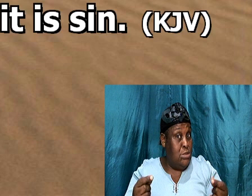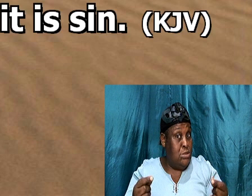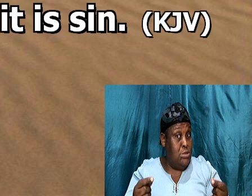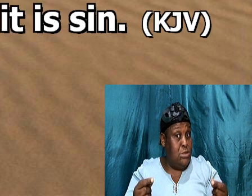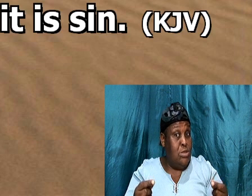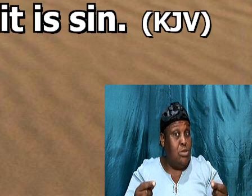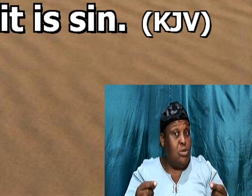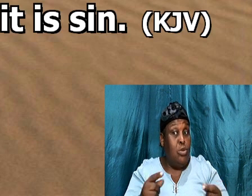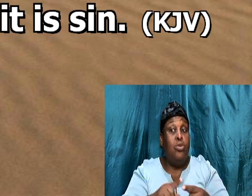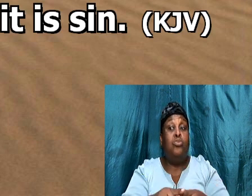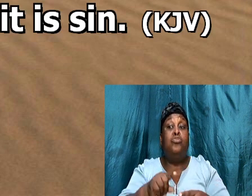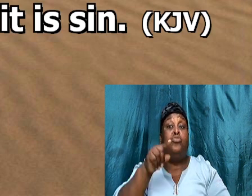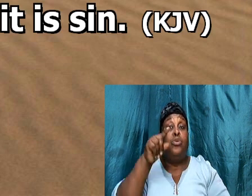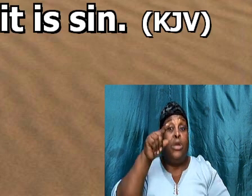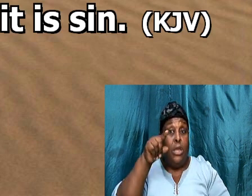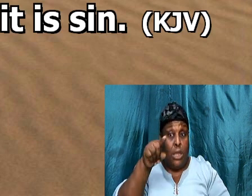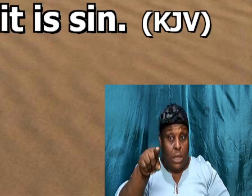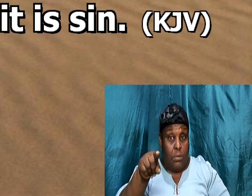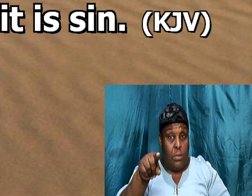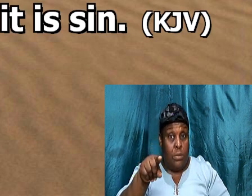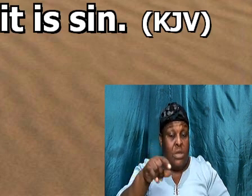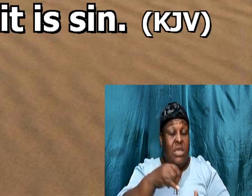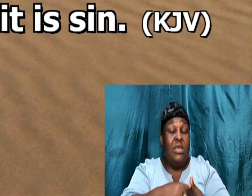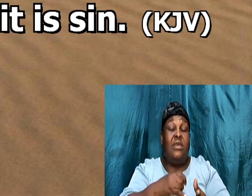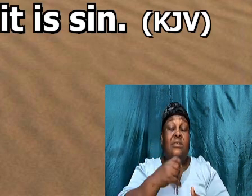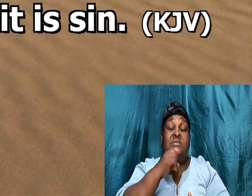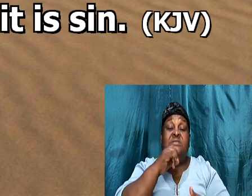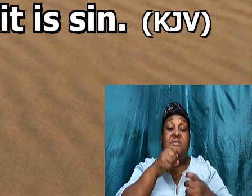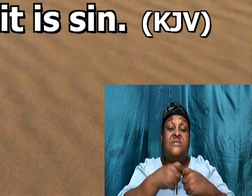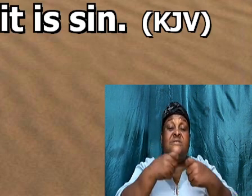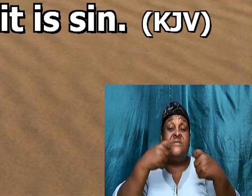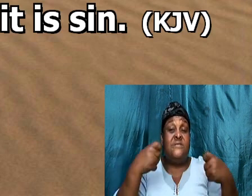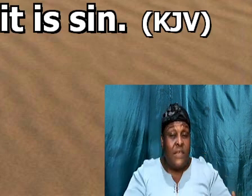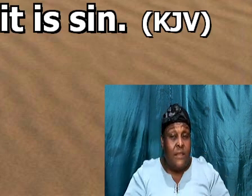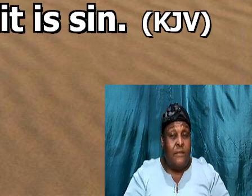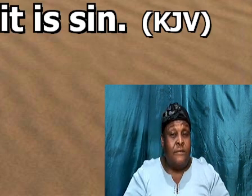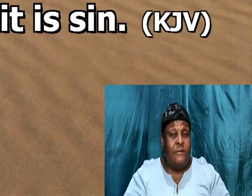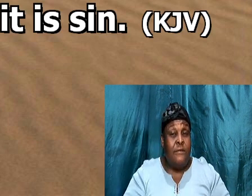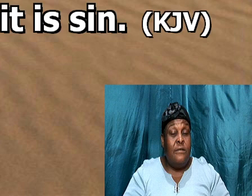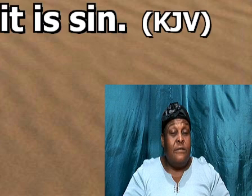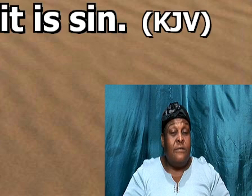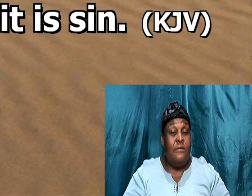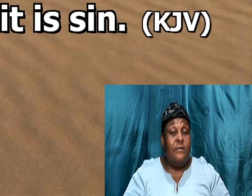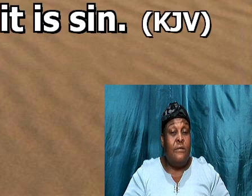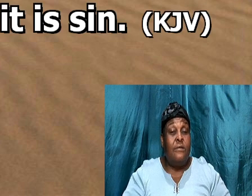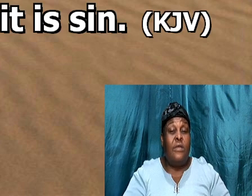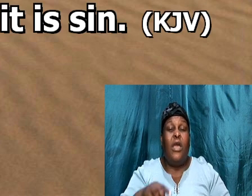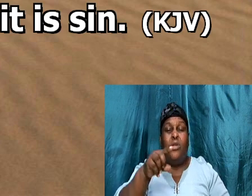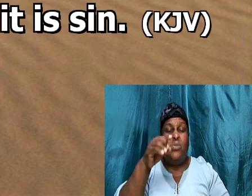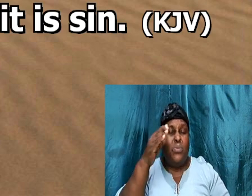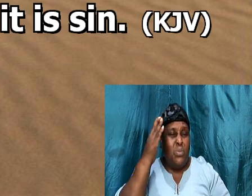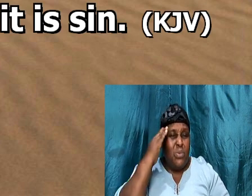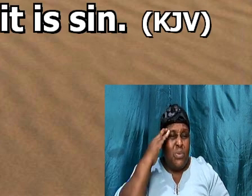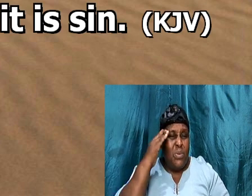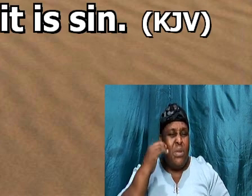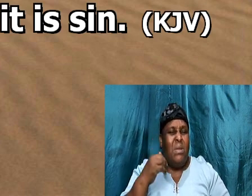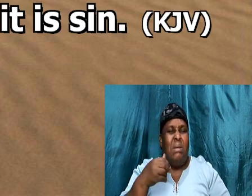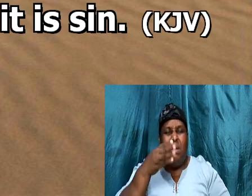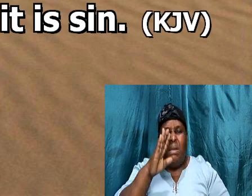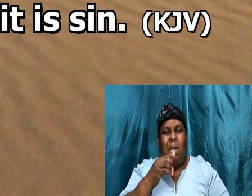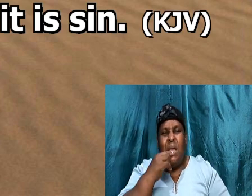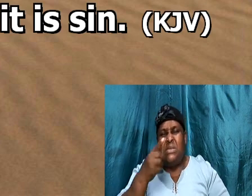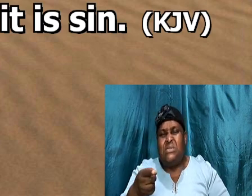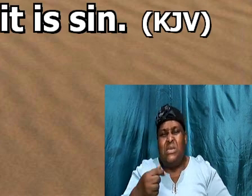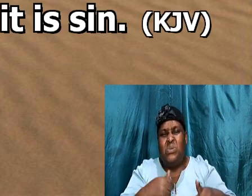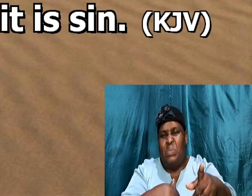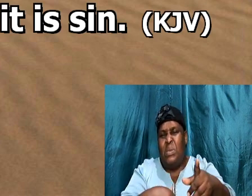to him, it is sin, so, so, can you imagine now, God said to me, go back to school, I'm